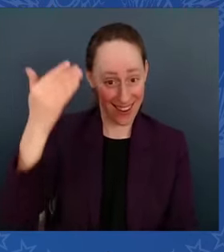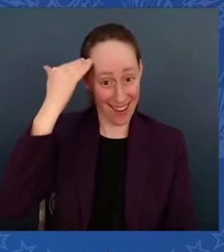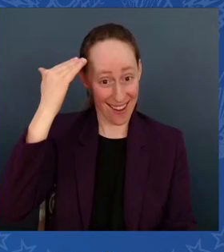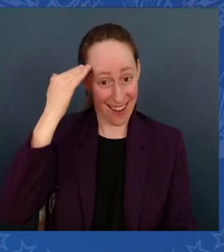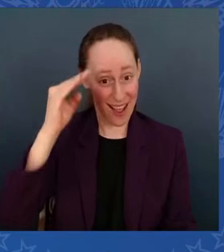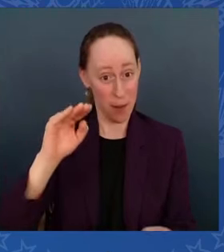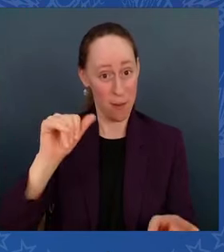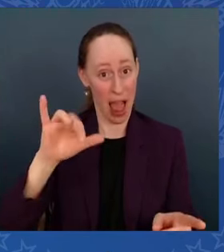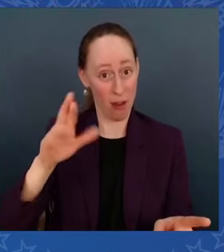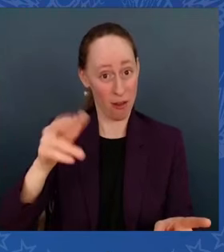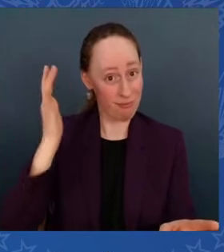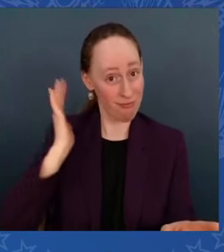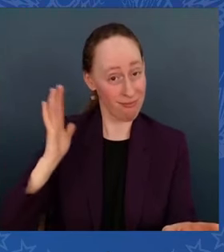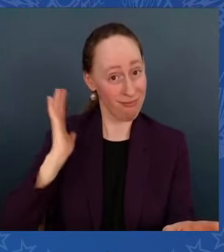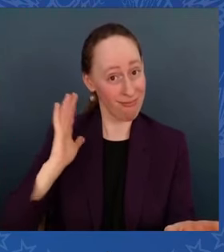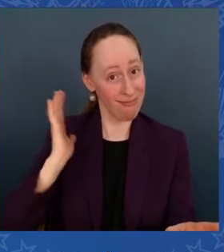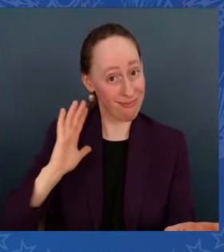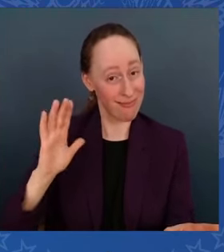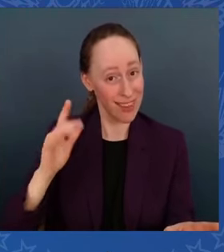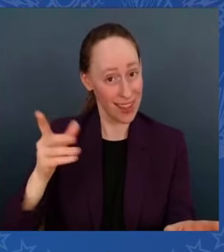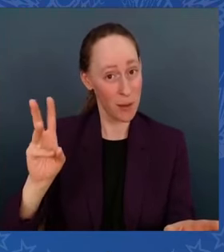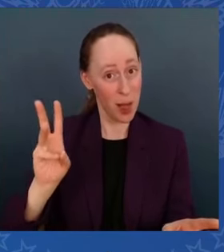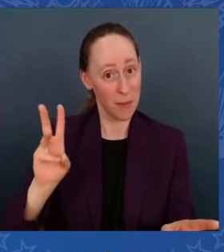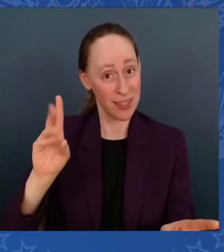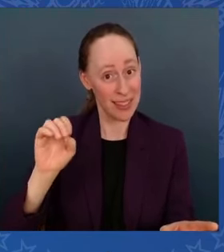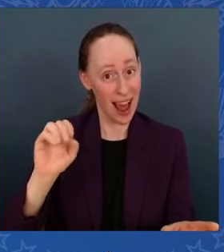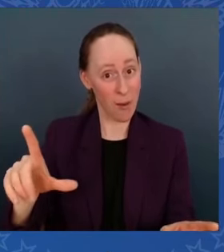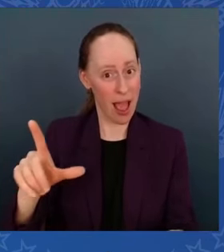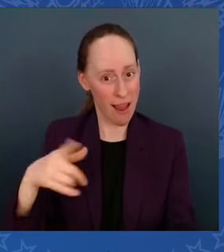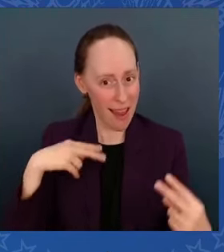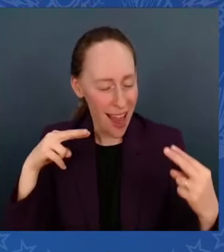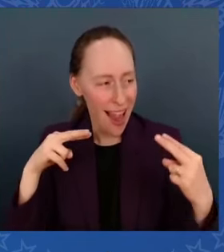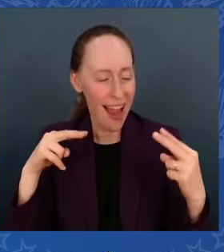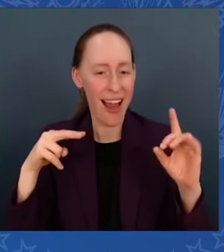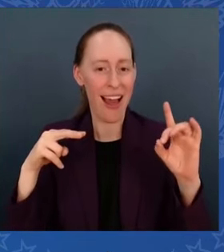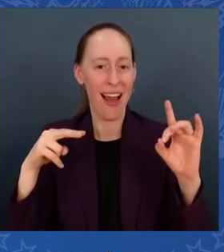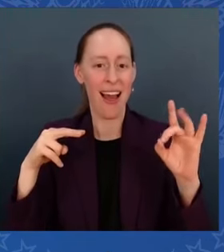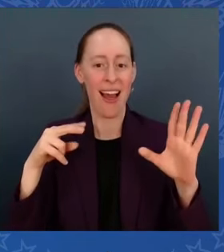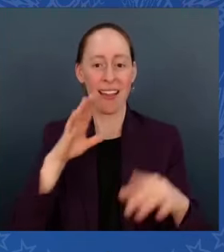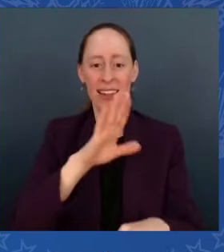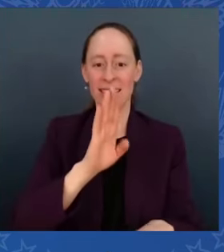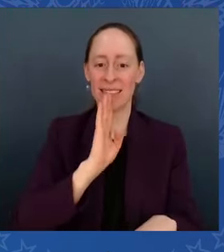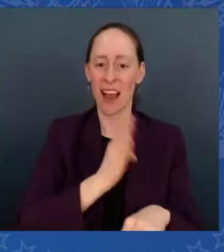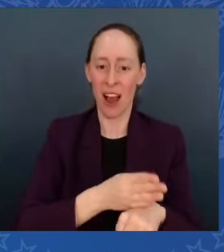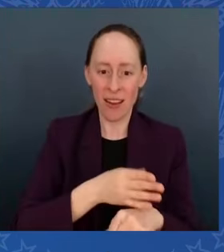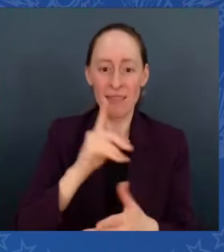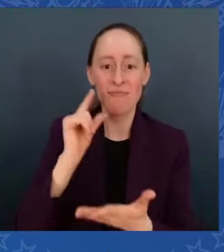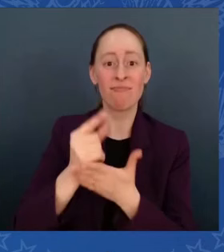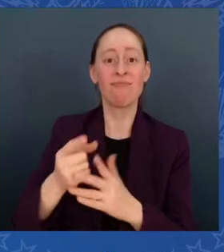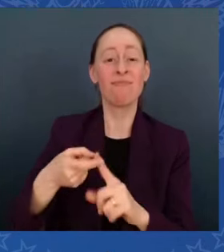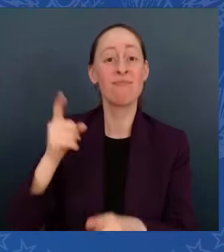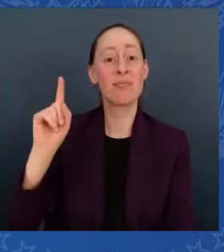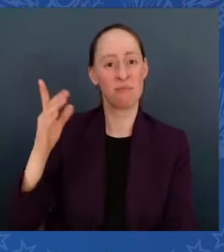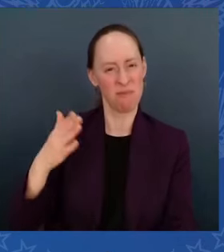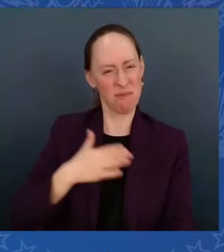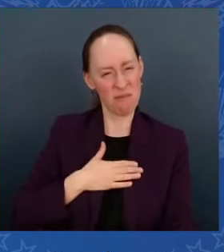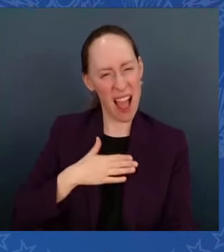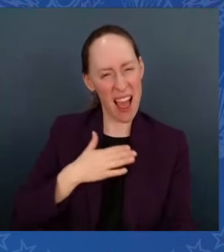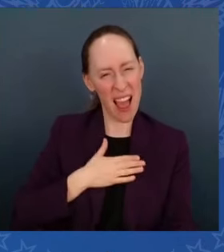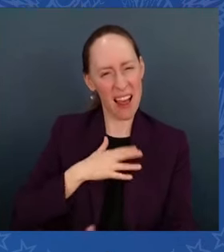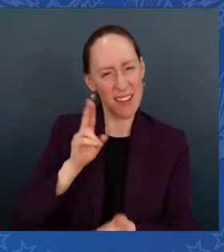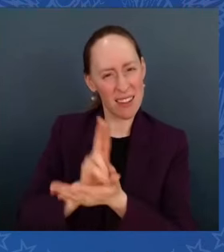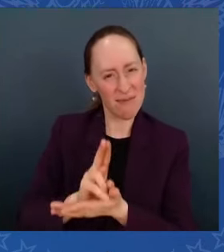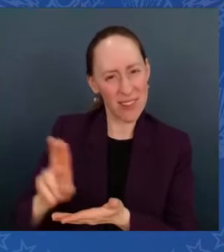well as here. He lived in Wilmington, Delaware. His daughter graduated from my alma mater, University of Delaware. And we